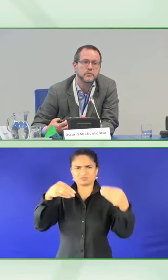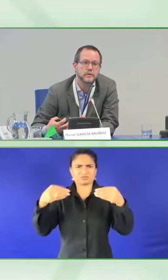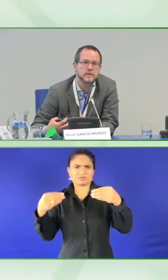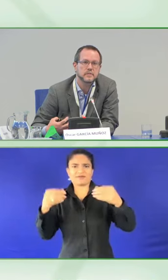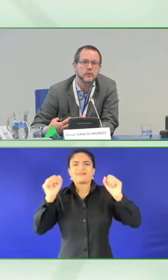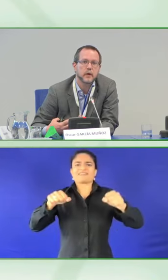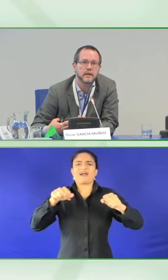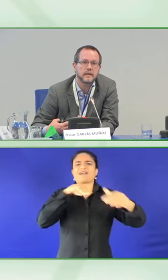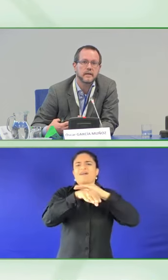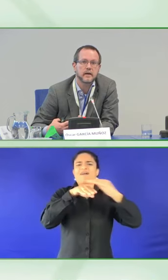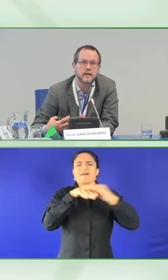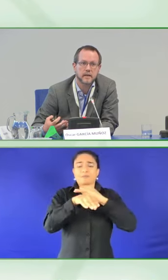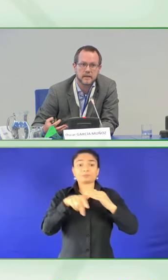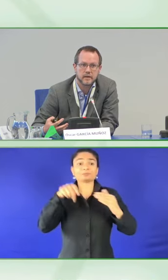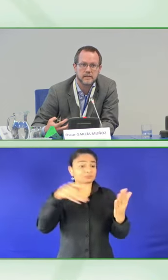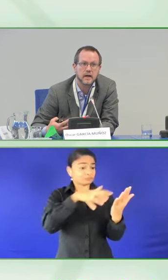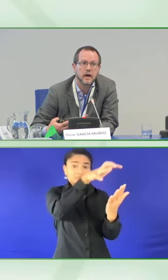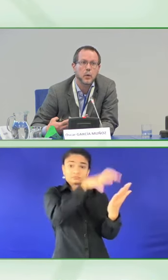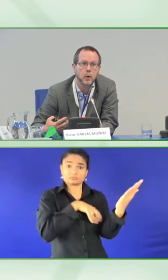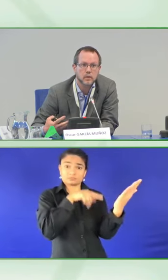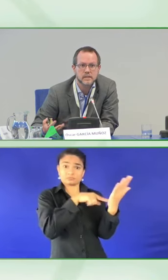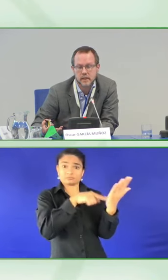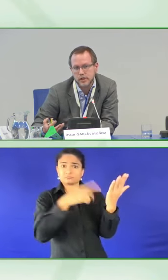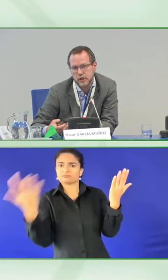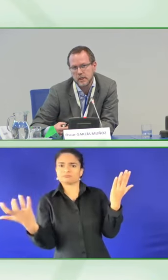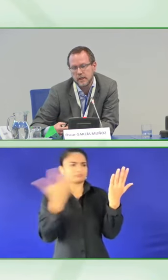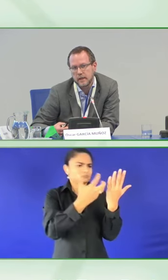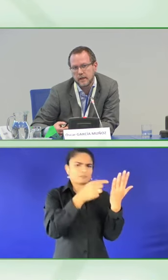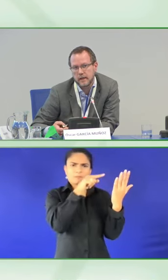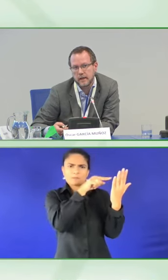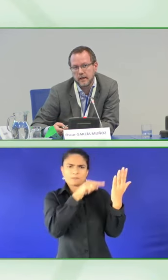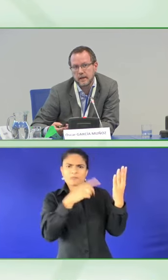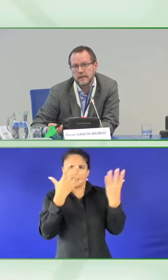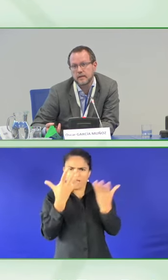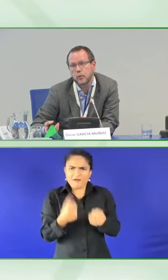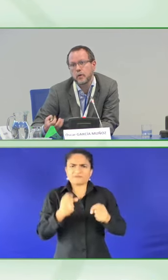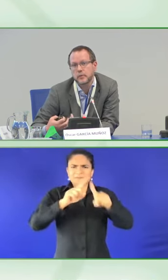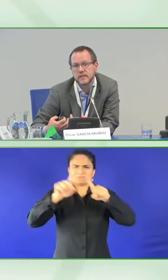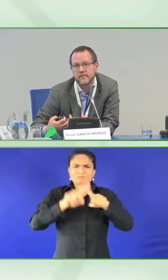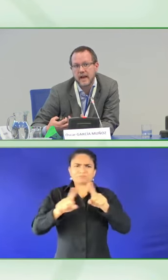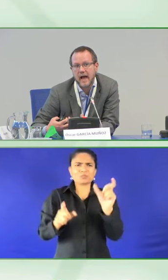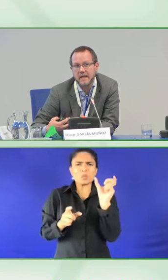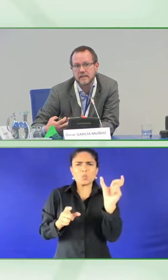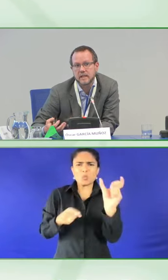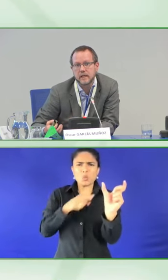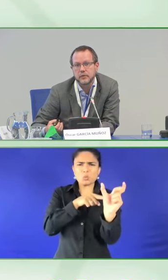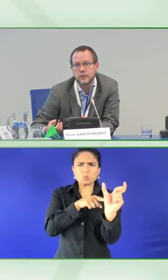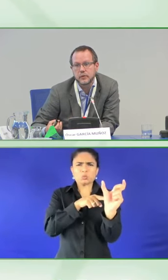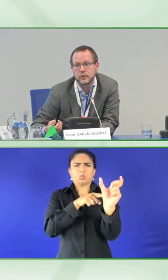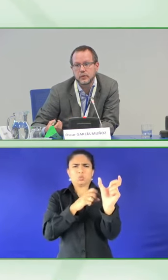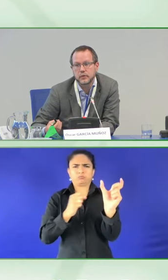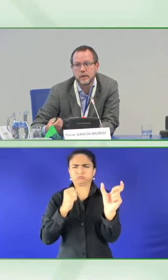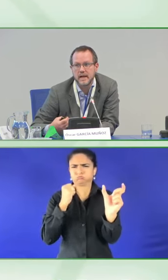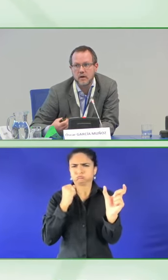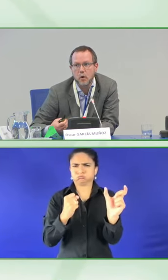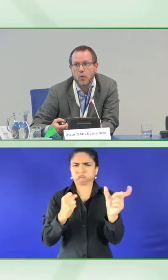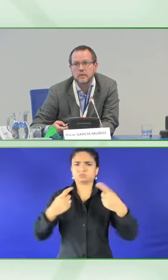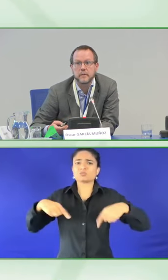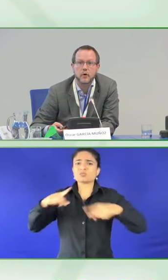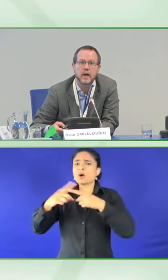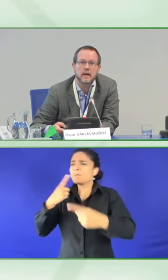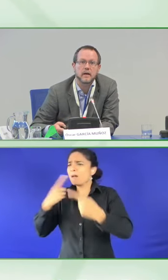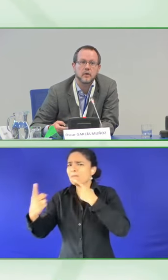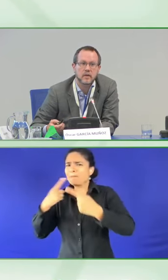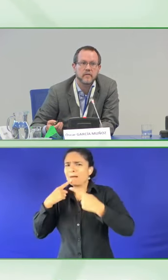produces when there is a wrong search. And then we receive an alert to learn